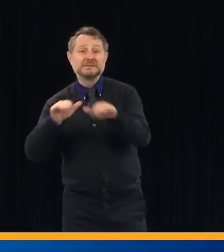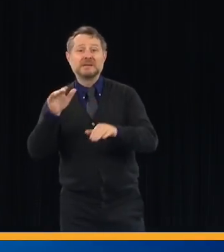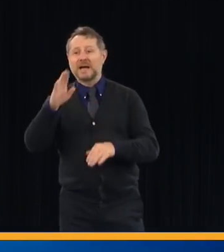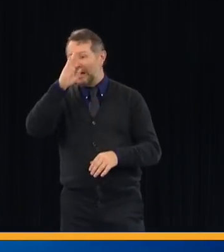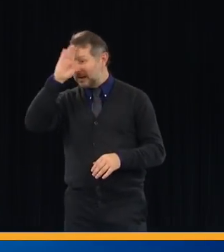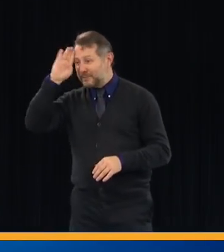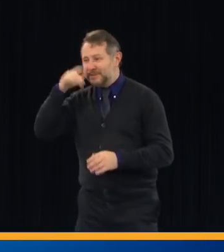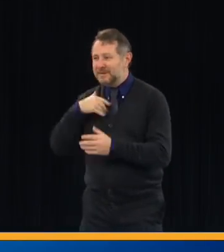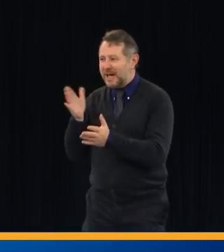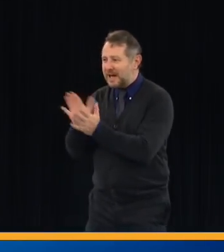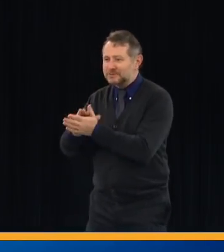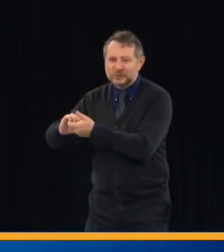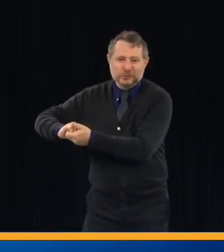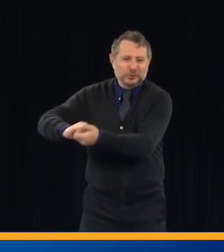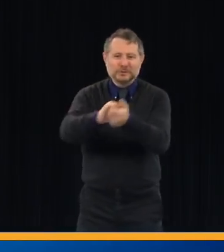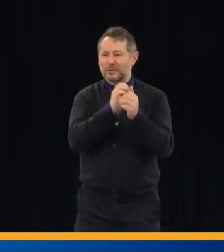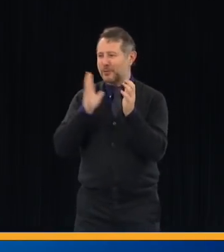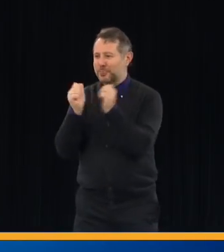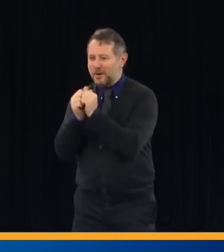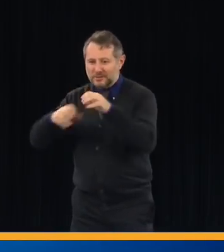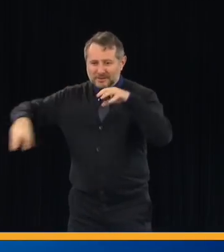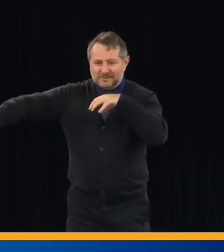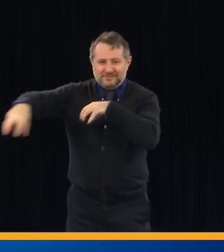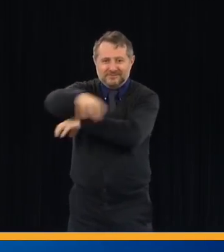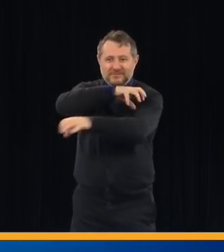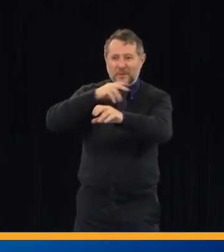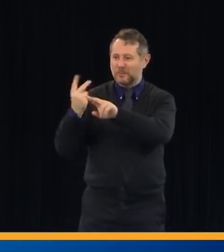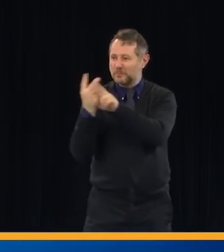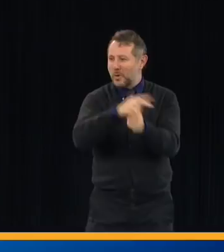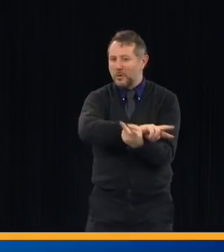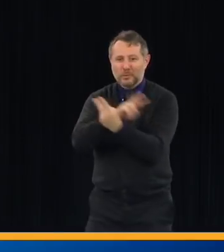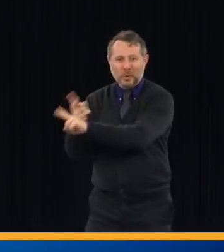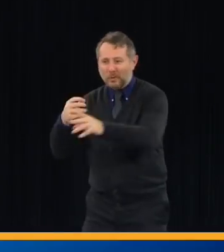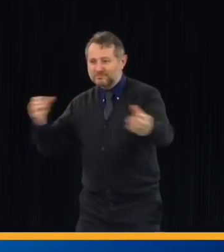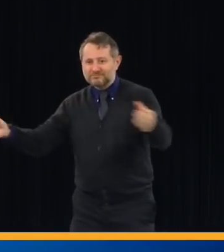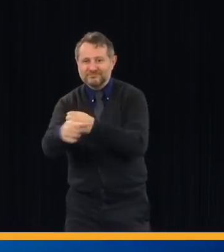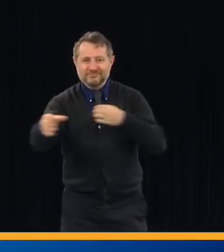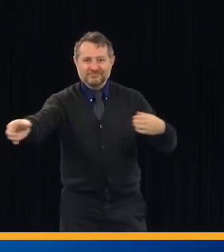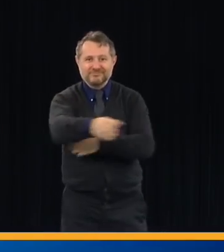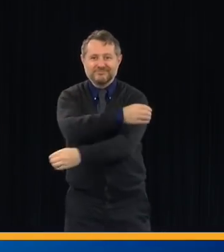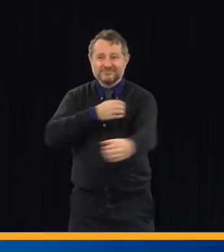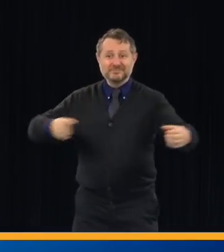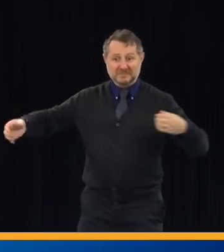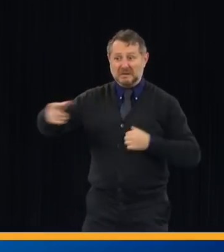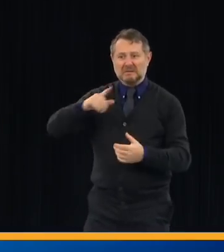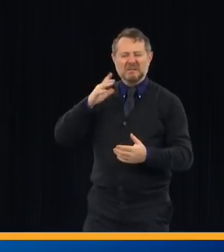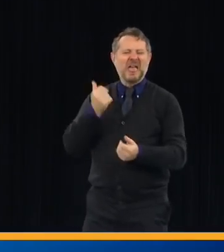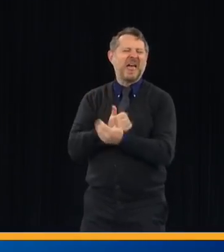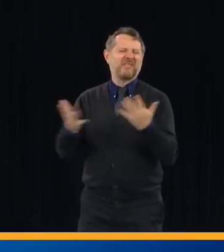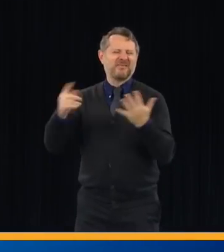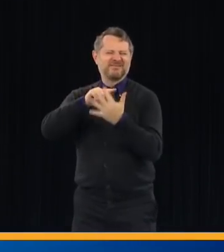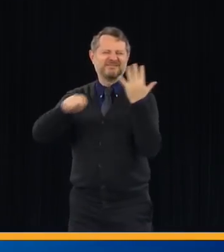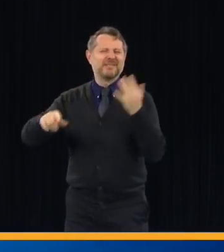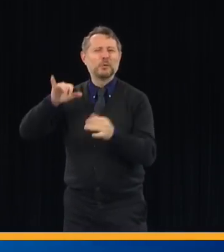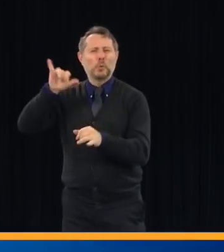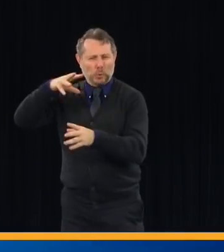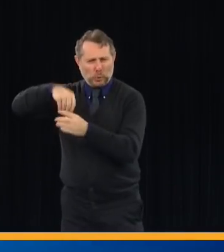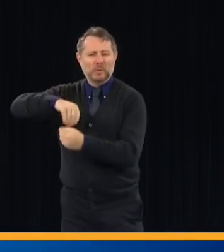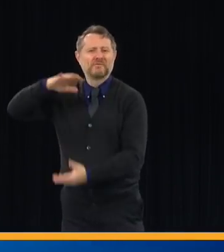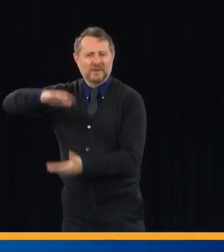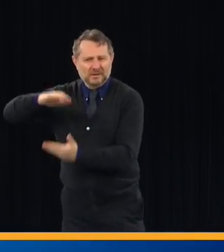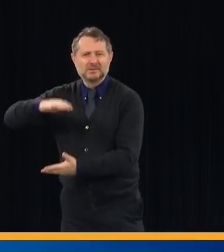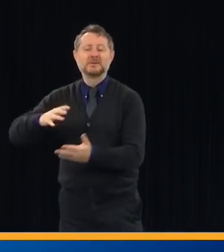with each other and lend each other equipment, including ventilators. And some